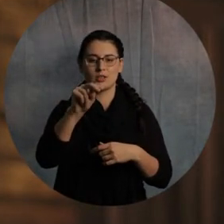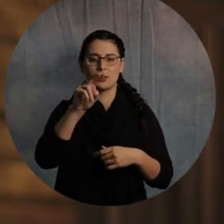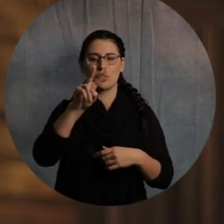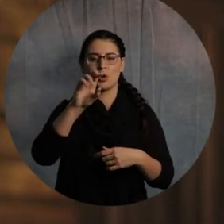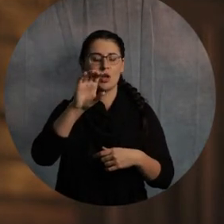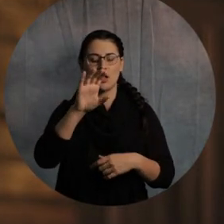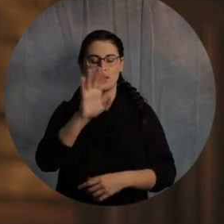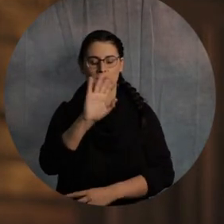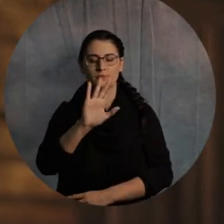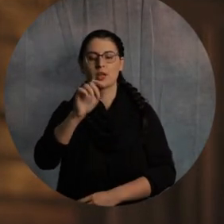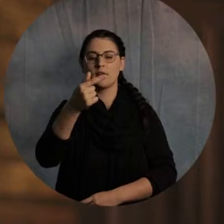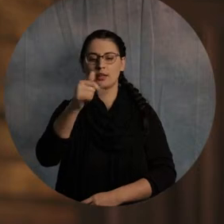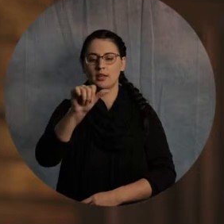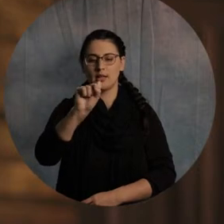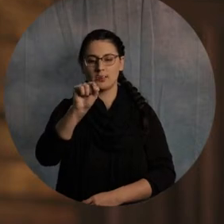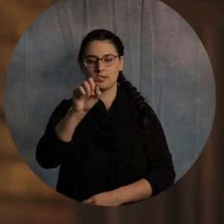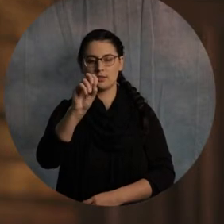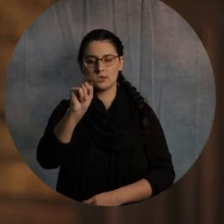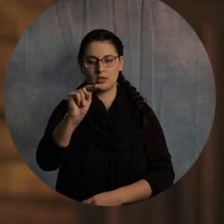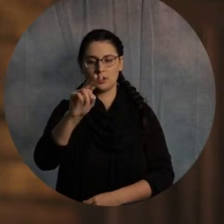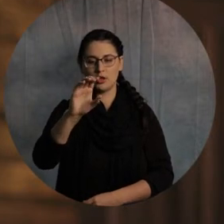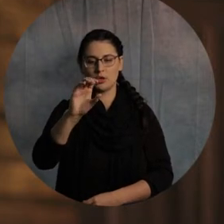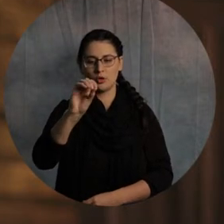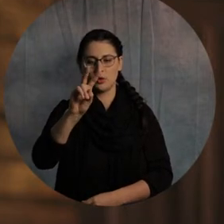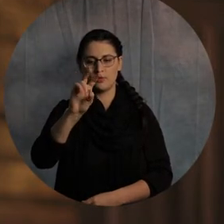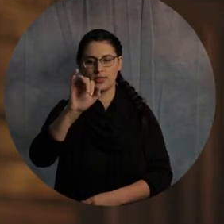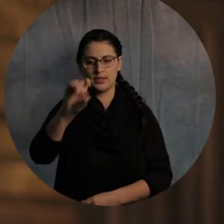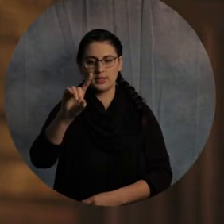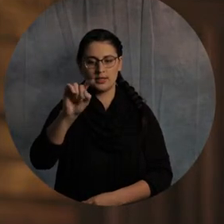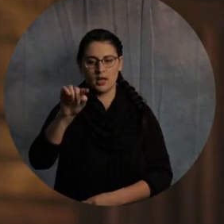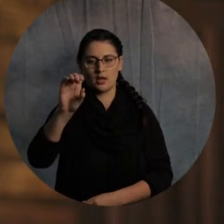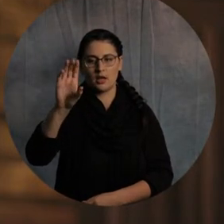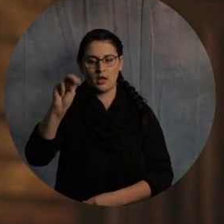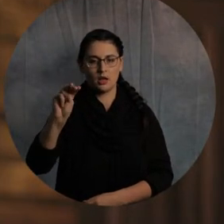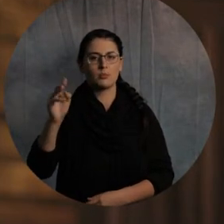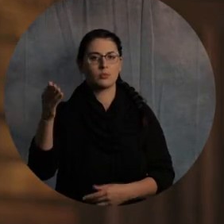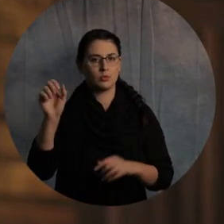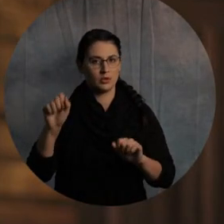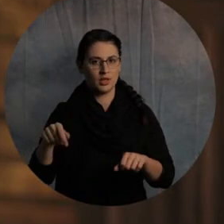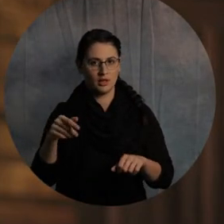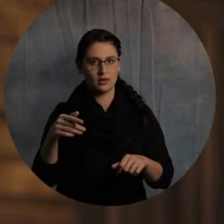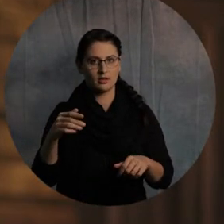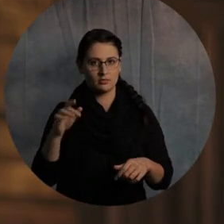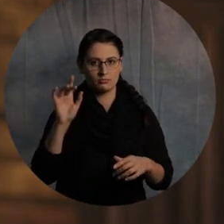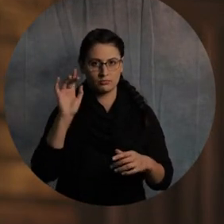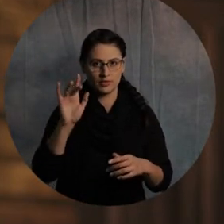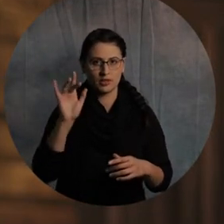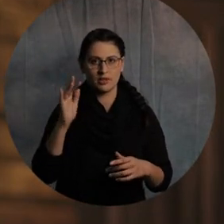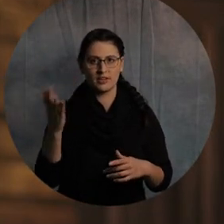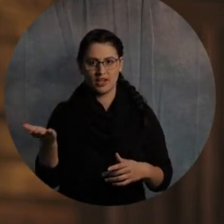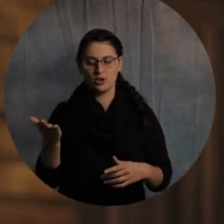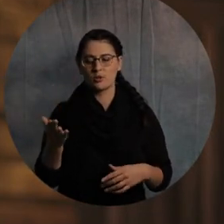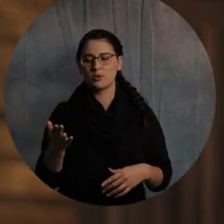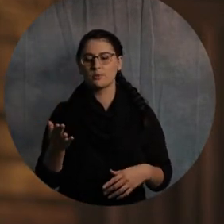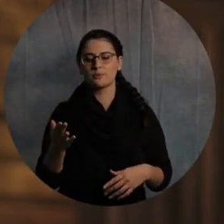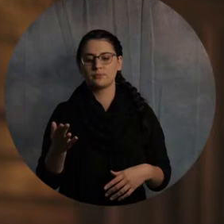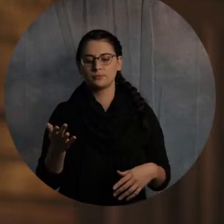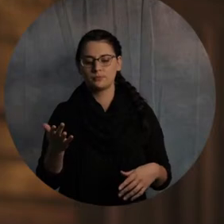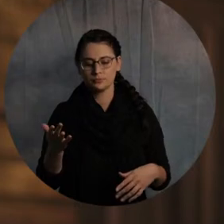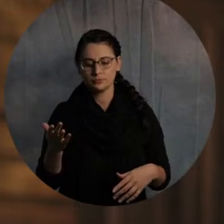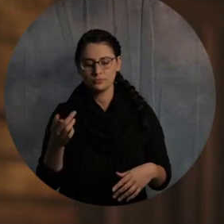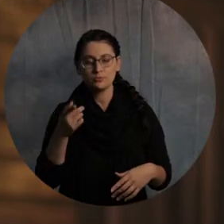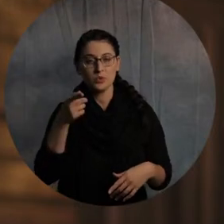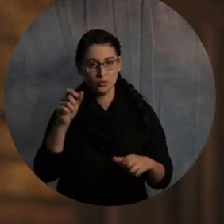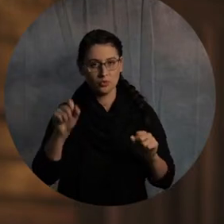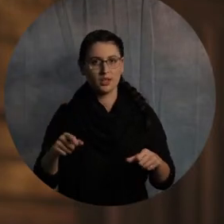-minded clergy that we as a church work with. And so there's a lot more than just the ones that we recommend. But also, if go to the website he just mentioned, they'll not only